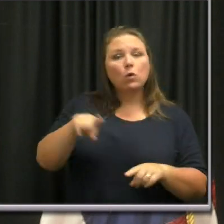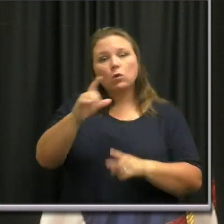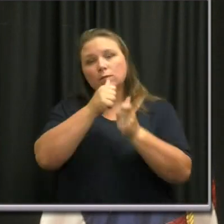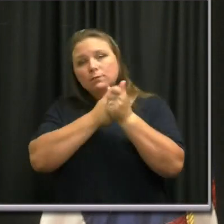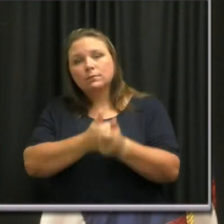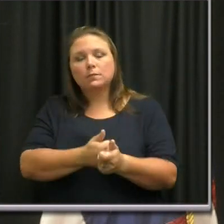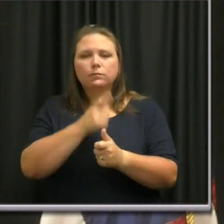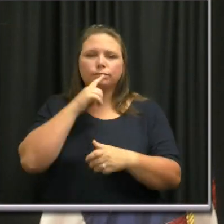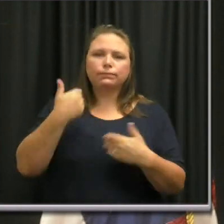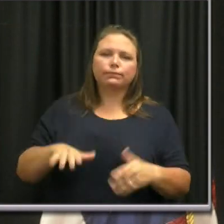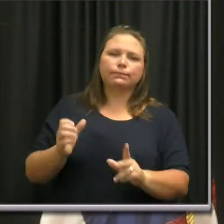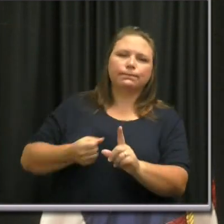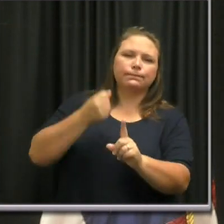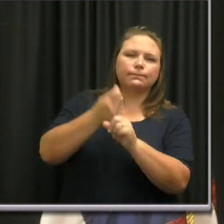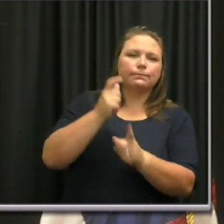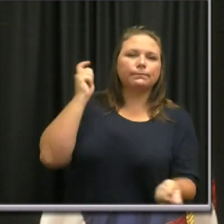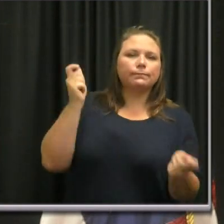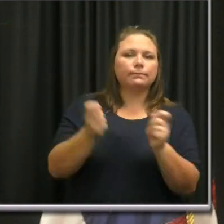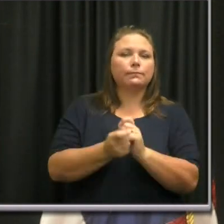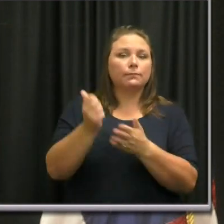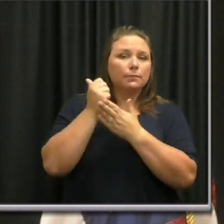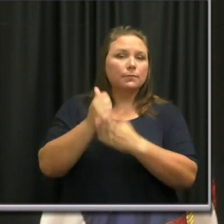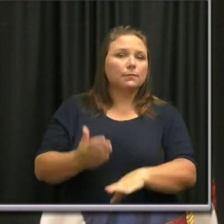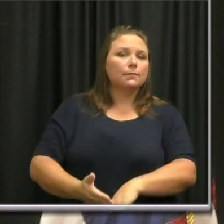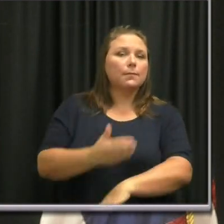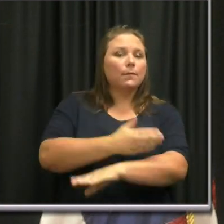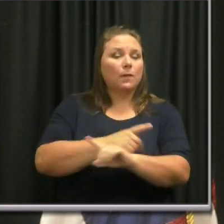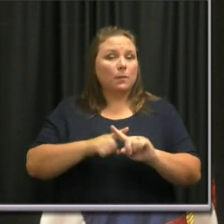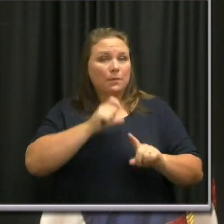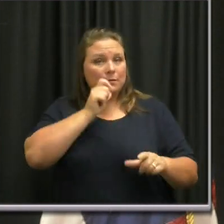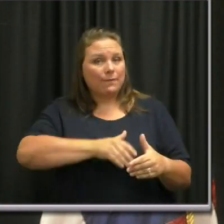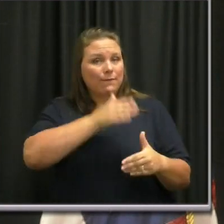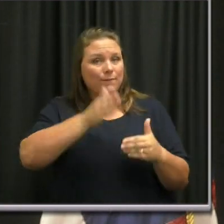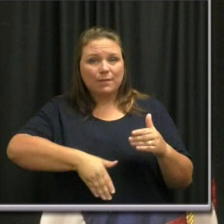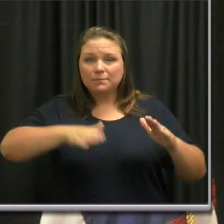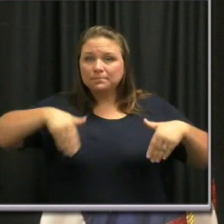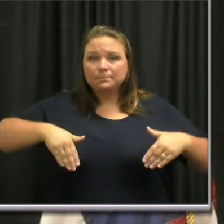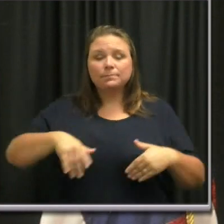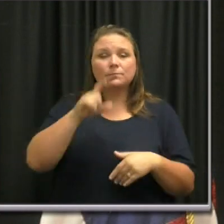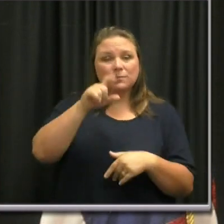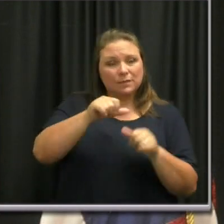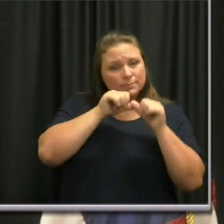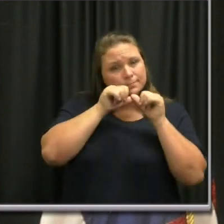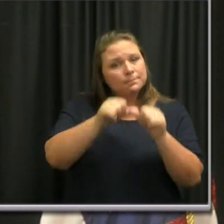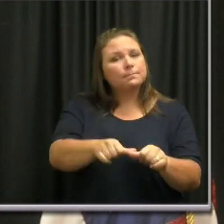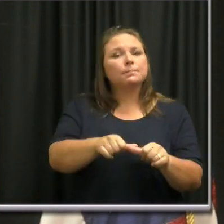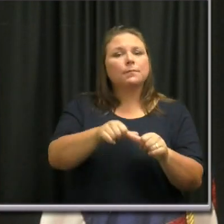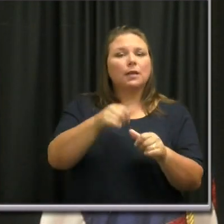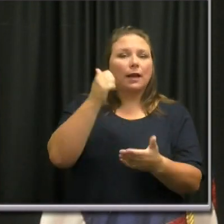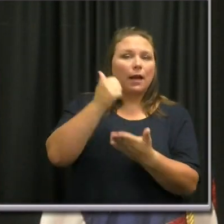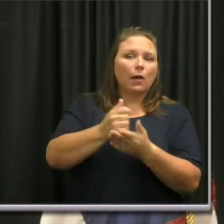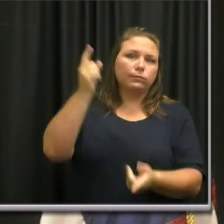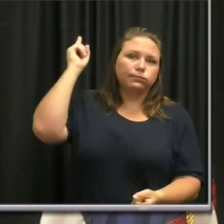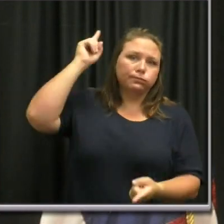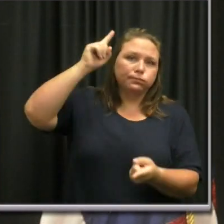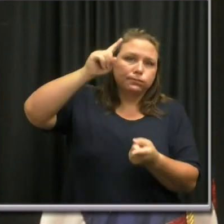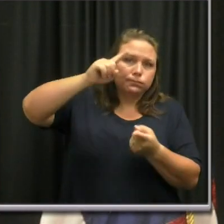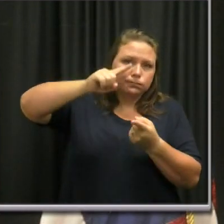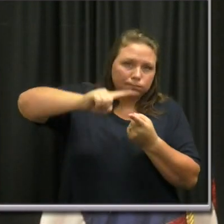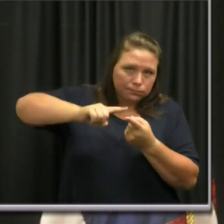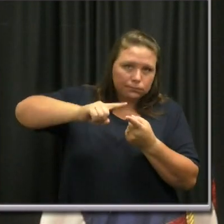an impact. But this is not over. We still have to go a long way to bring these numbers down to a